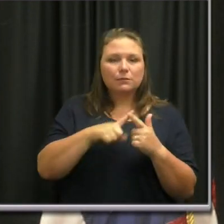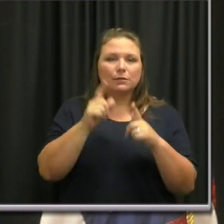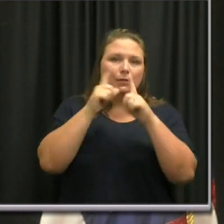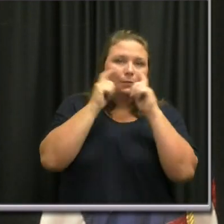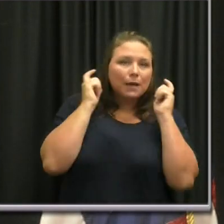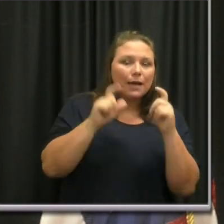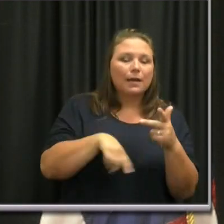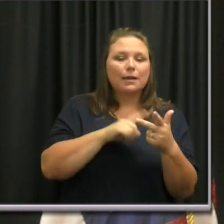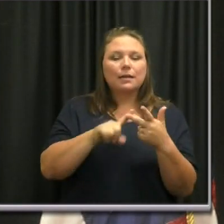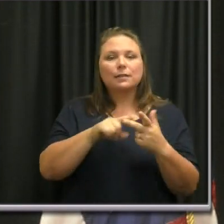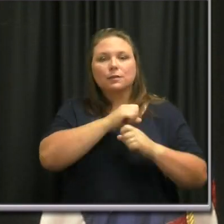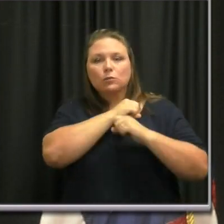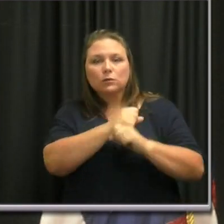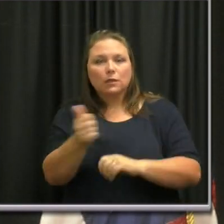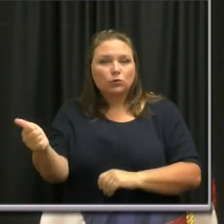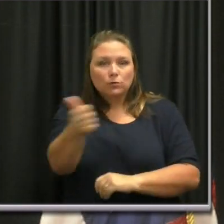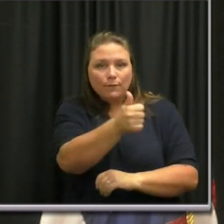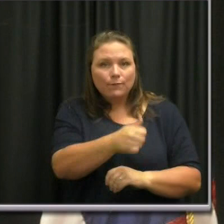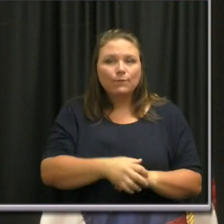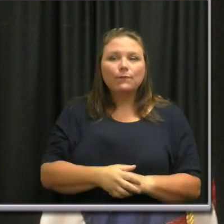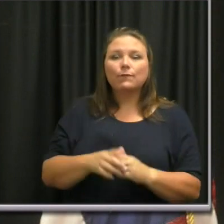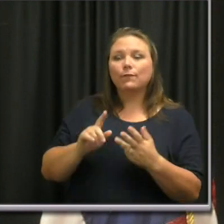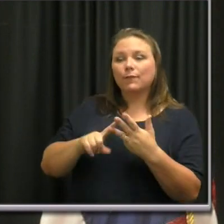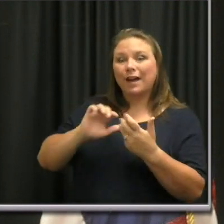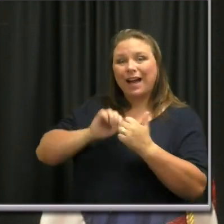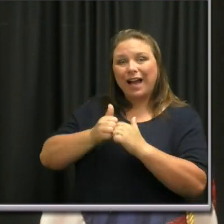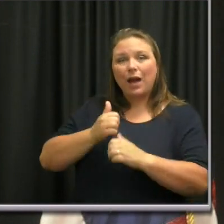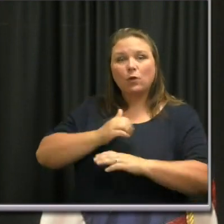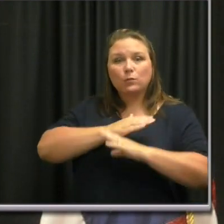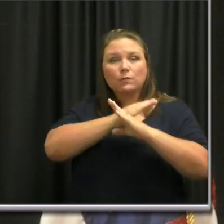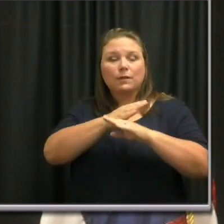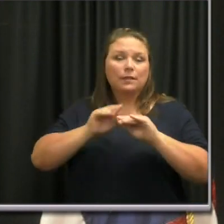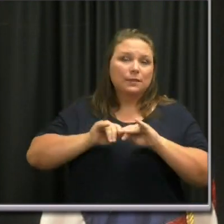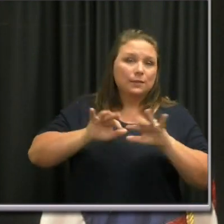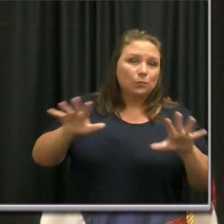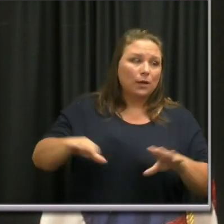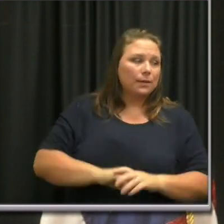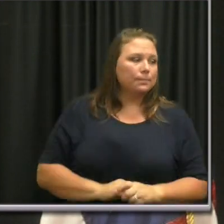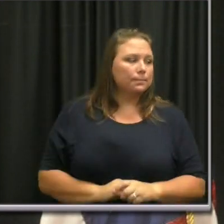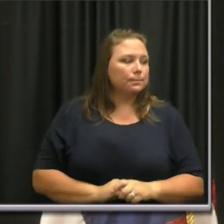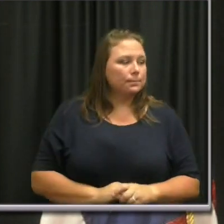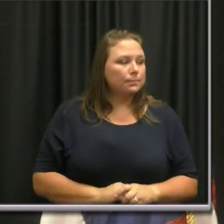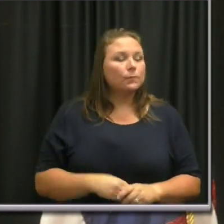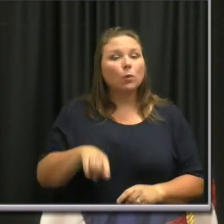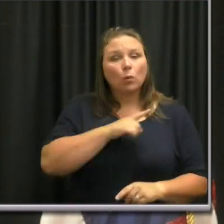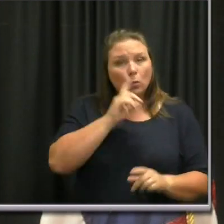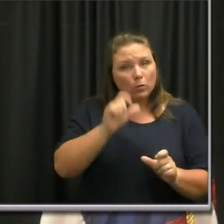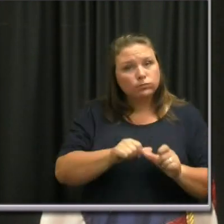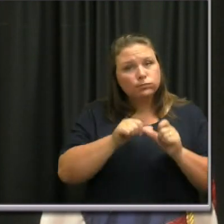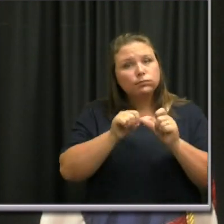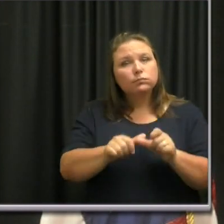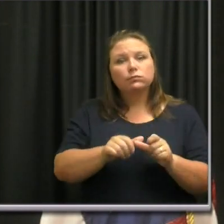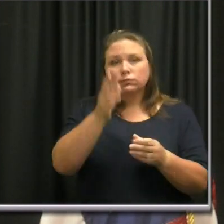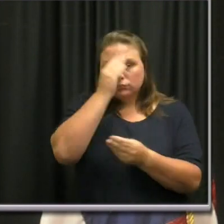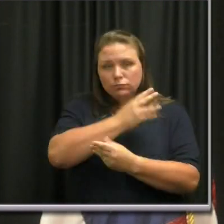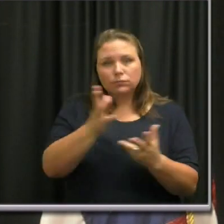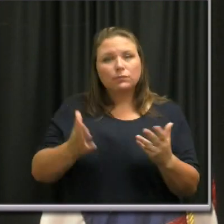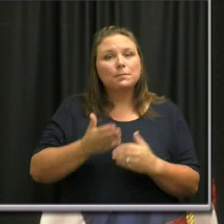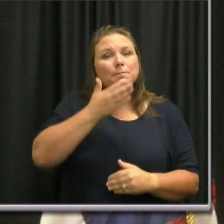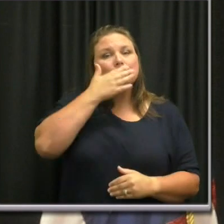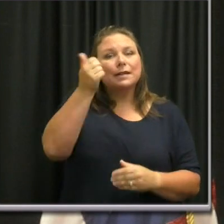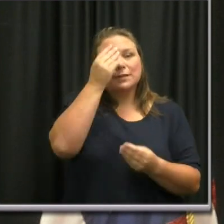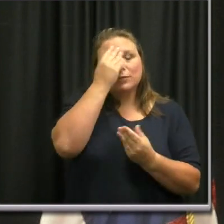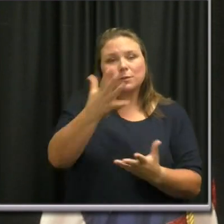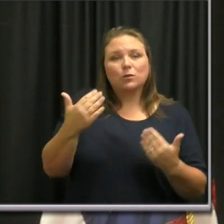and you know how to protect yourselves and how to prevent the spread of this virus. And we'll continue to give you the best information we have